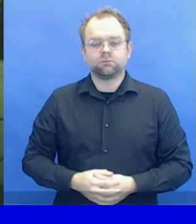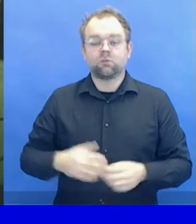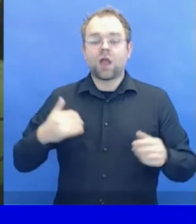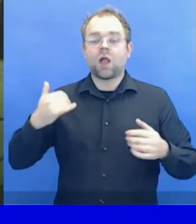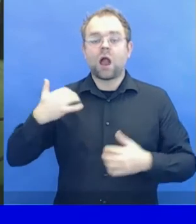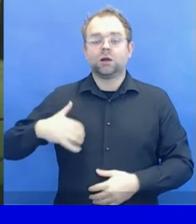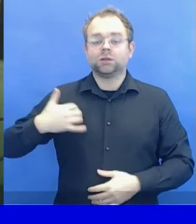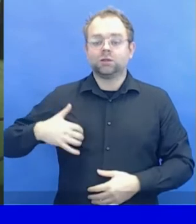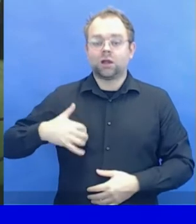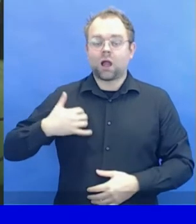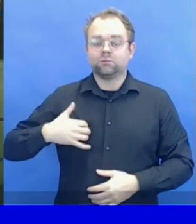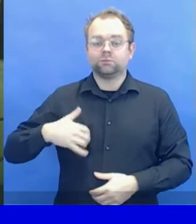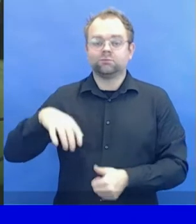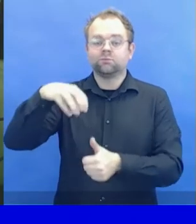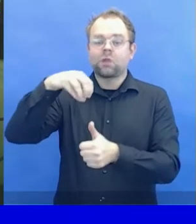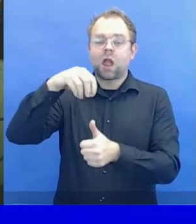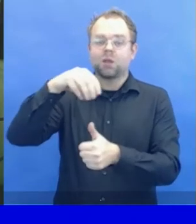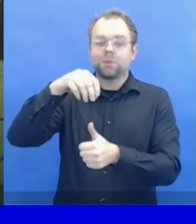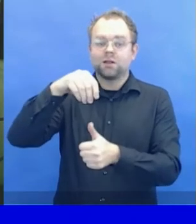Australia,